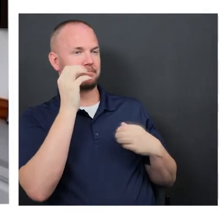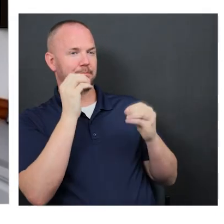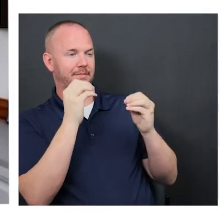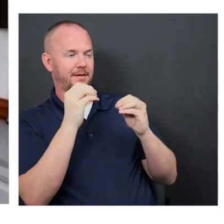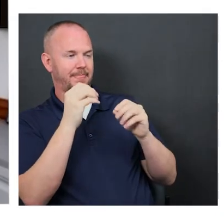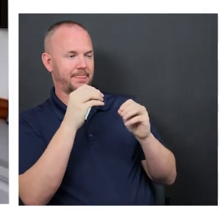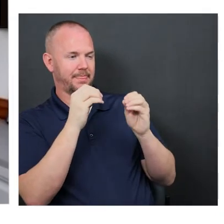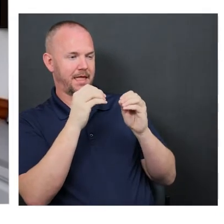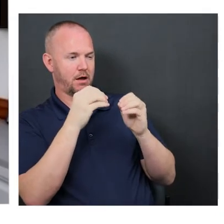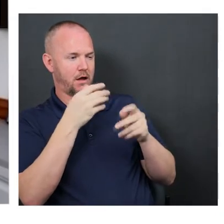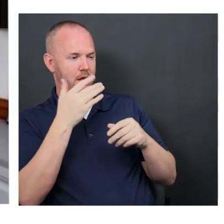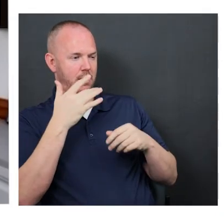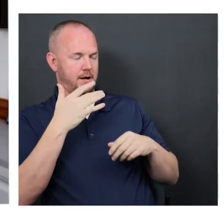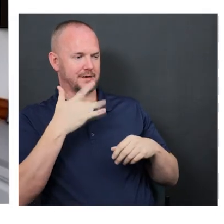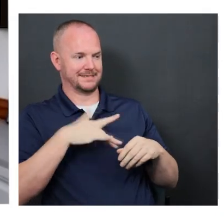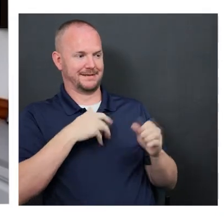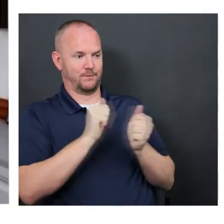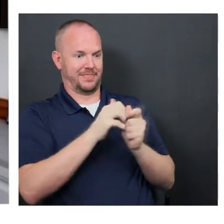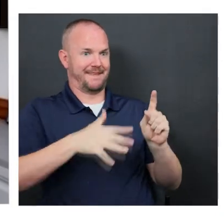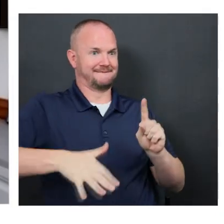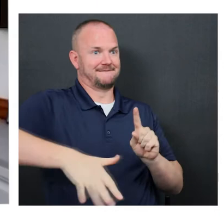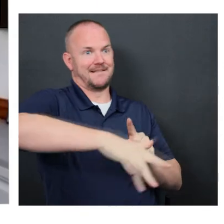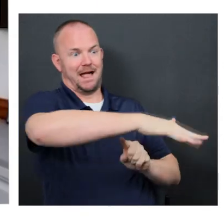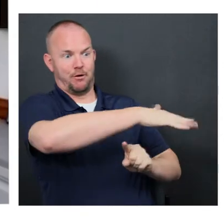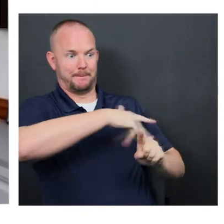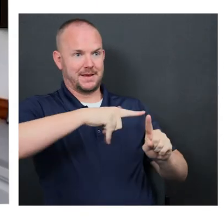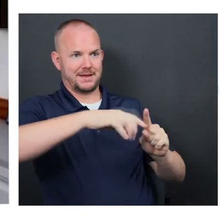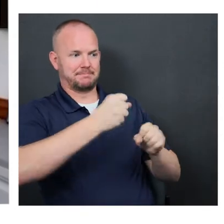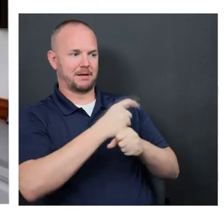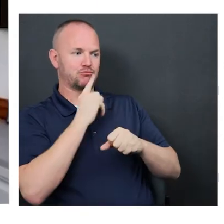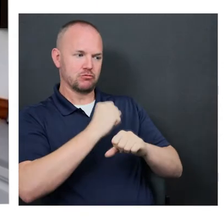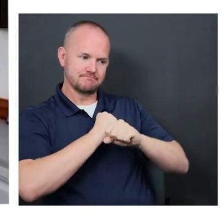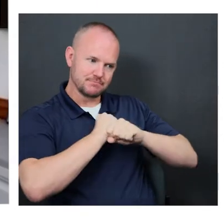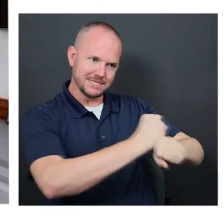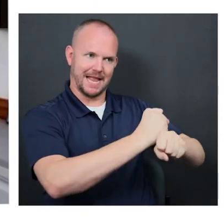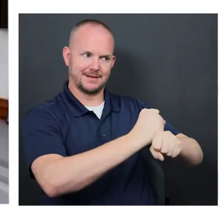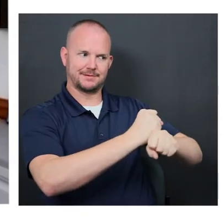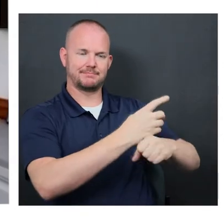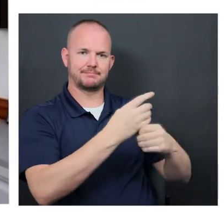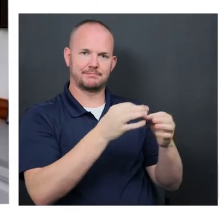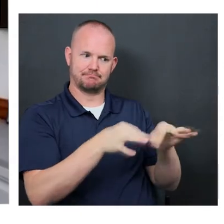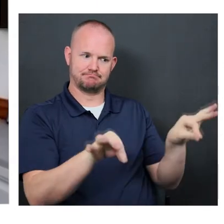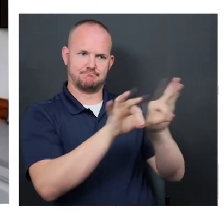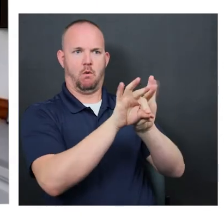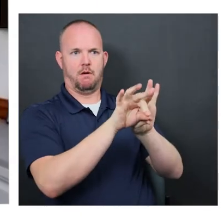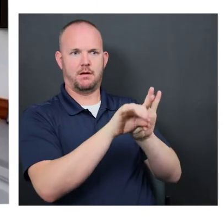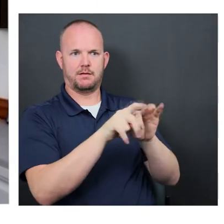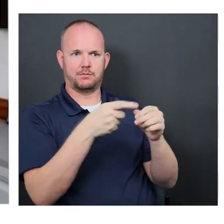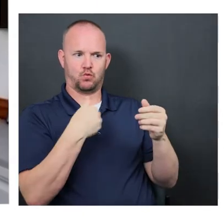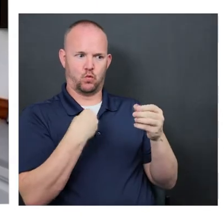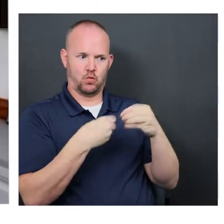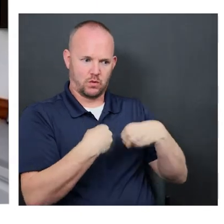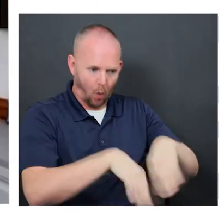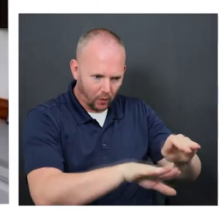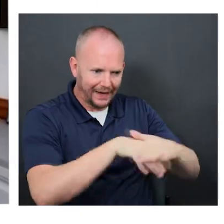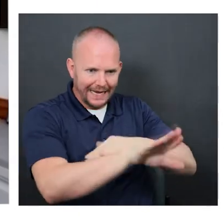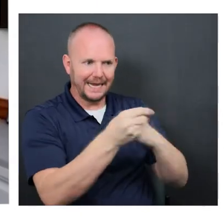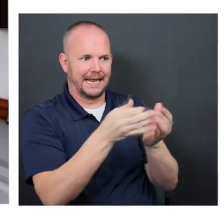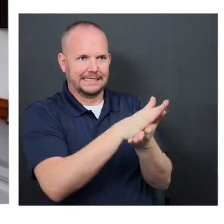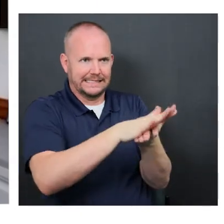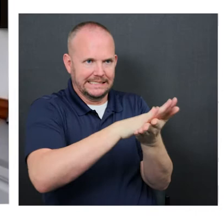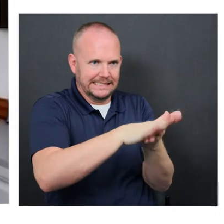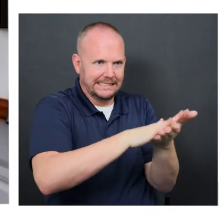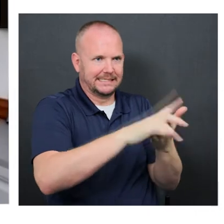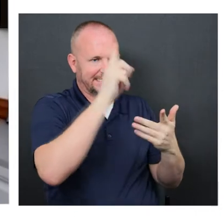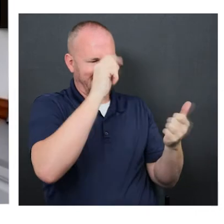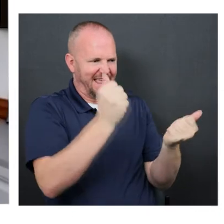services, first line of defense and the last line of defense, right? Going into a COVID room to turn it over and clean it up. I think